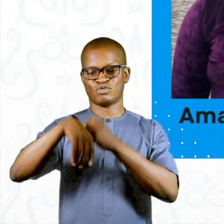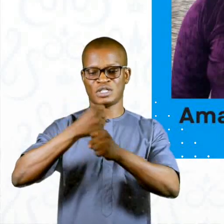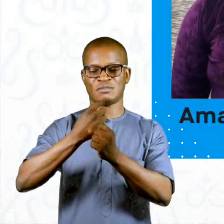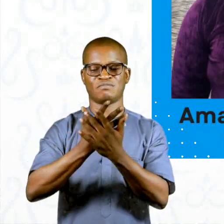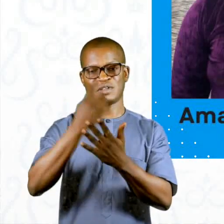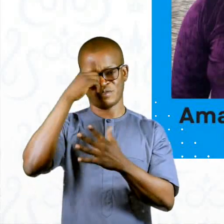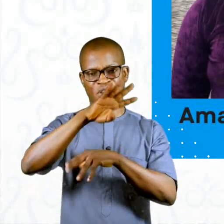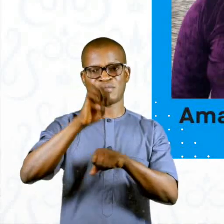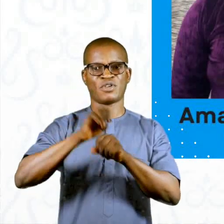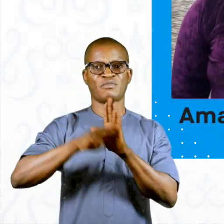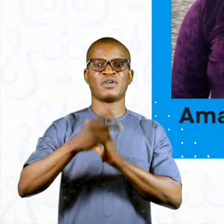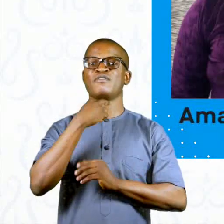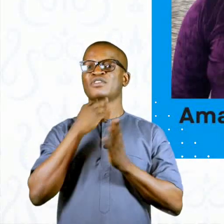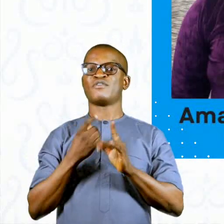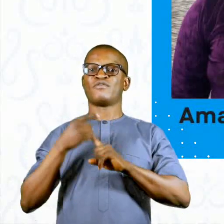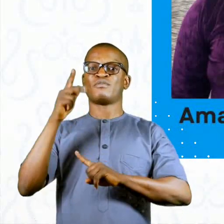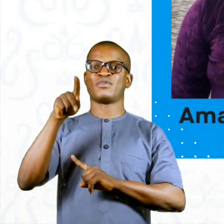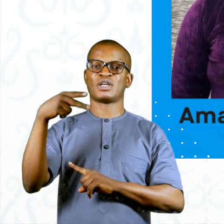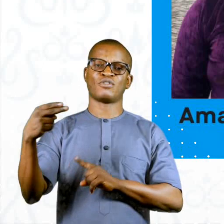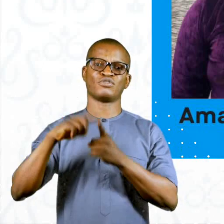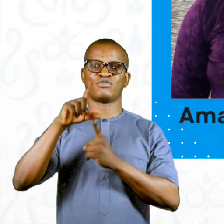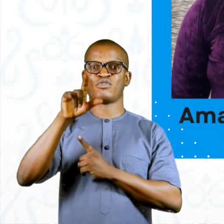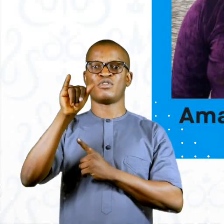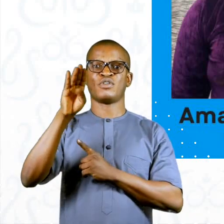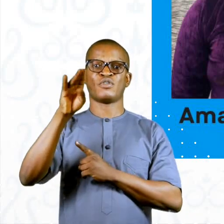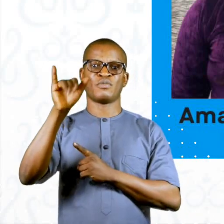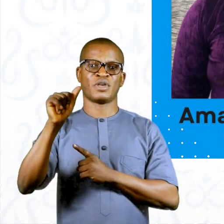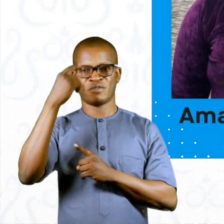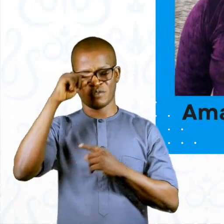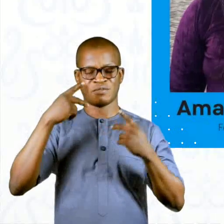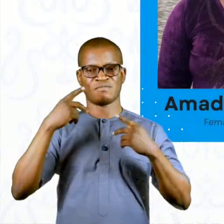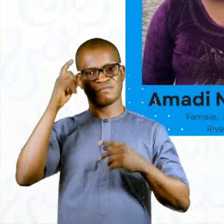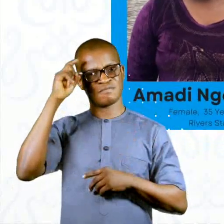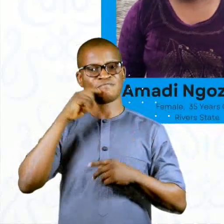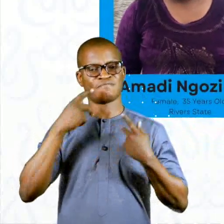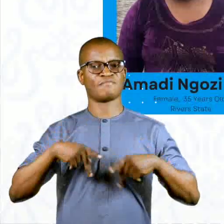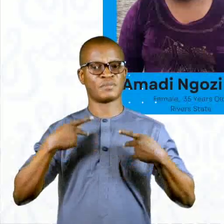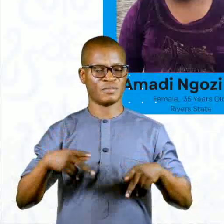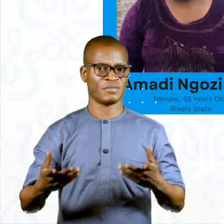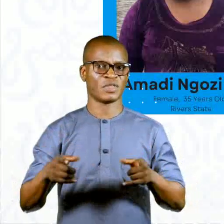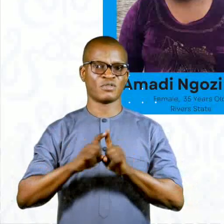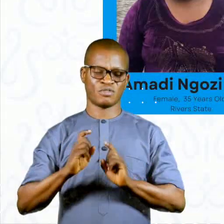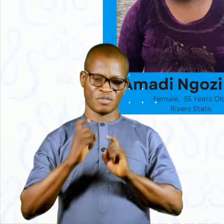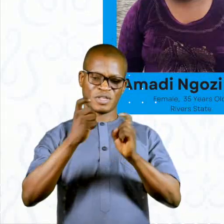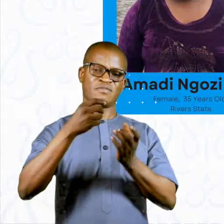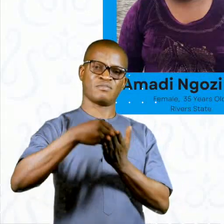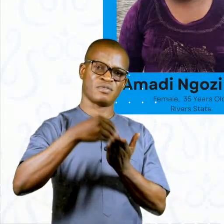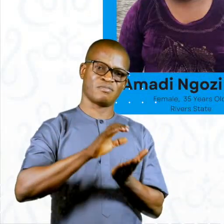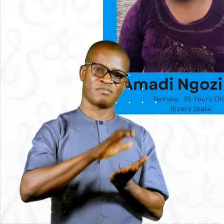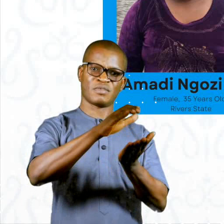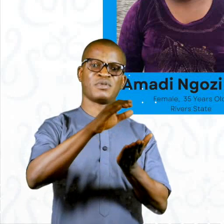to two years imprisonment for recruitment of a victim from Potakot to Libya for sexual exploitation. The court also awarded